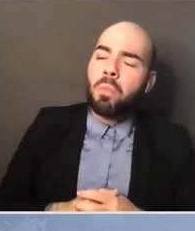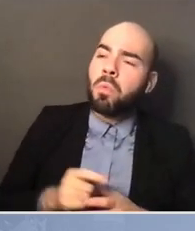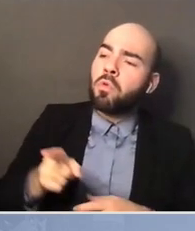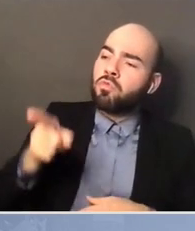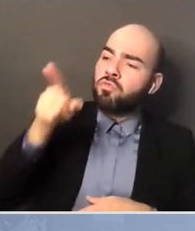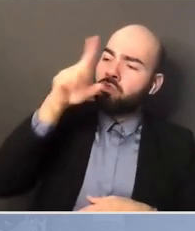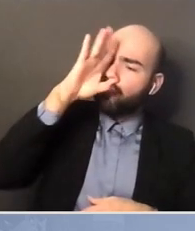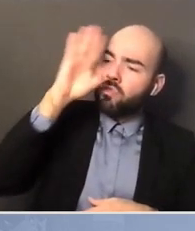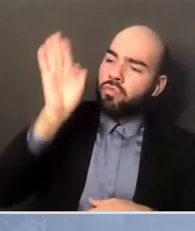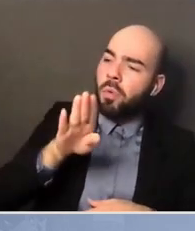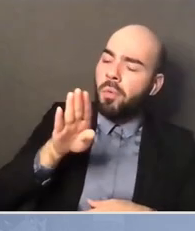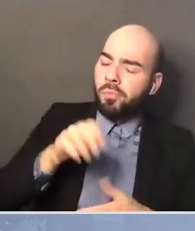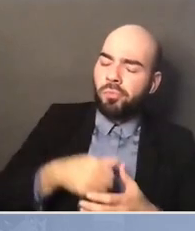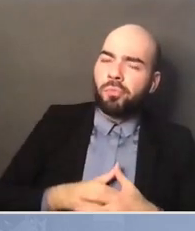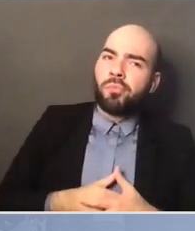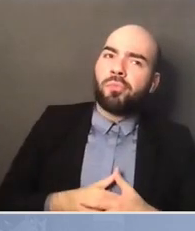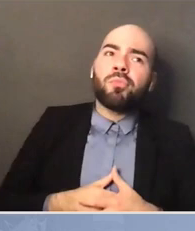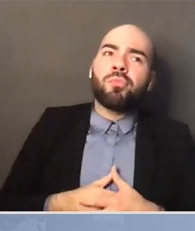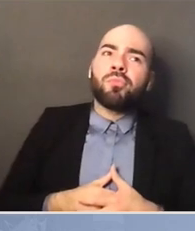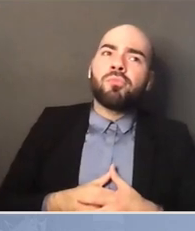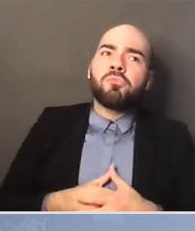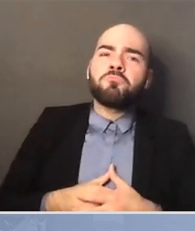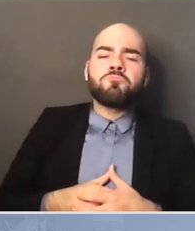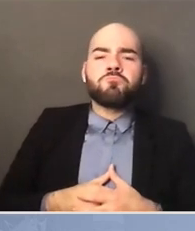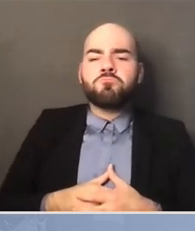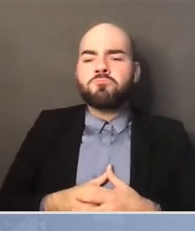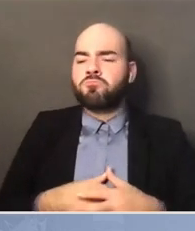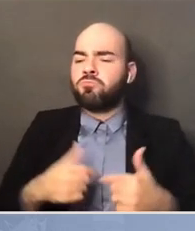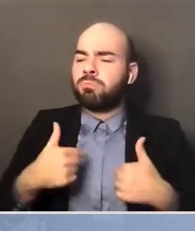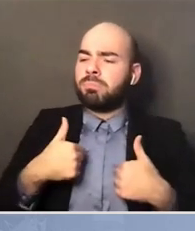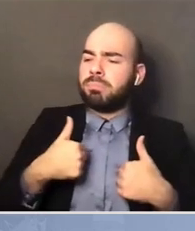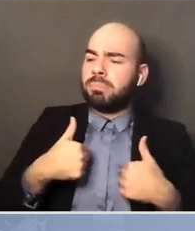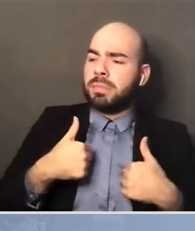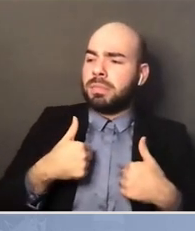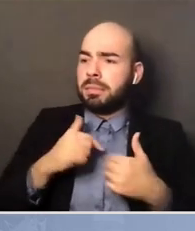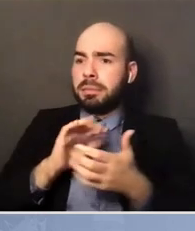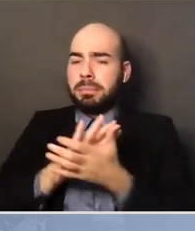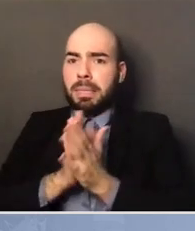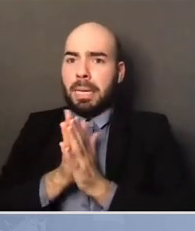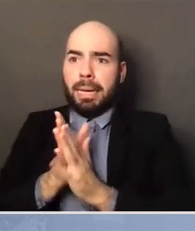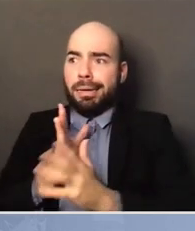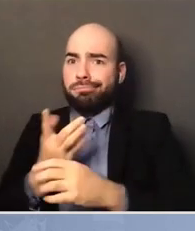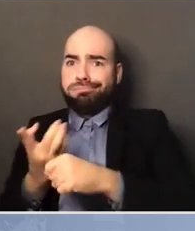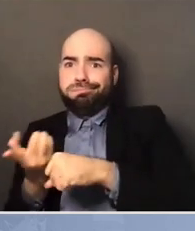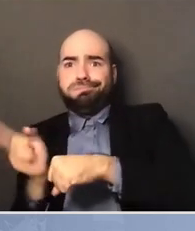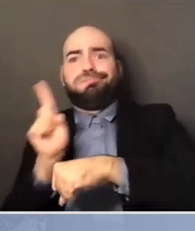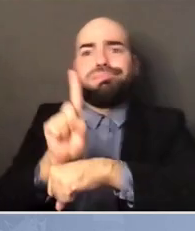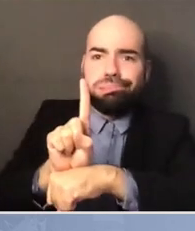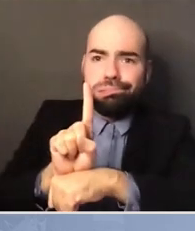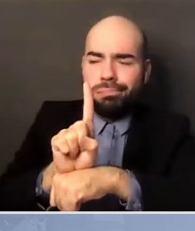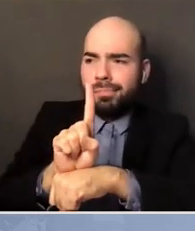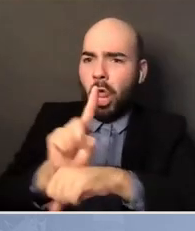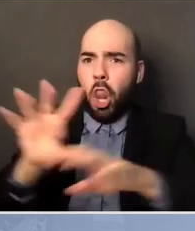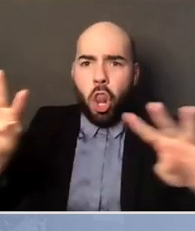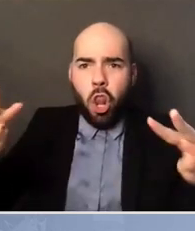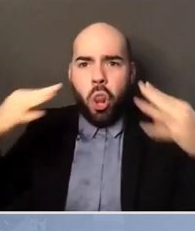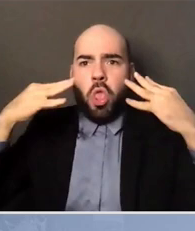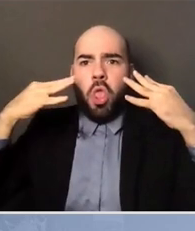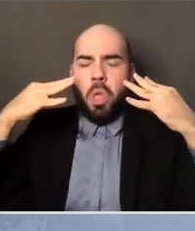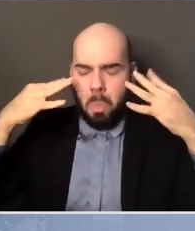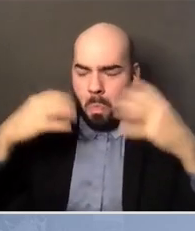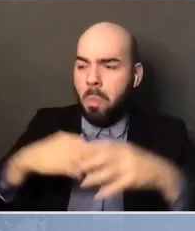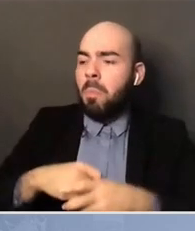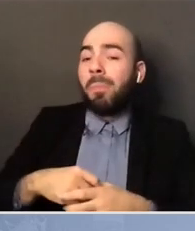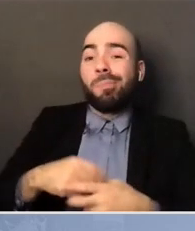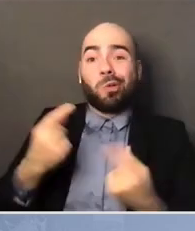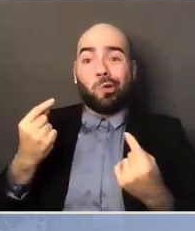sort of burst onto the national scene, it was after I had won the nomination to be the